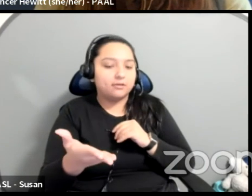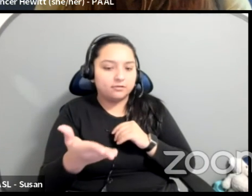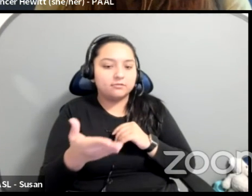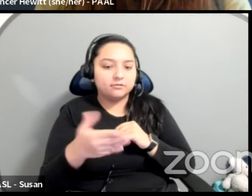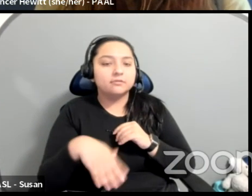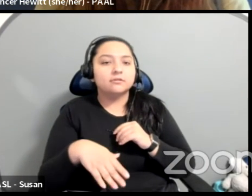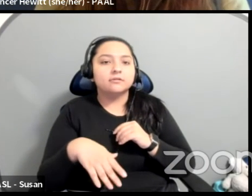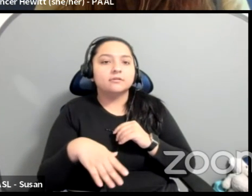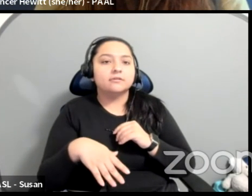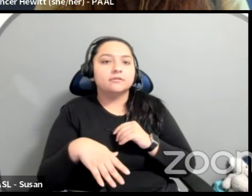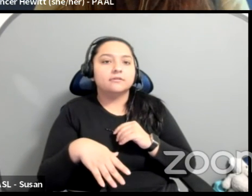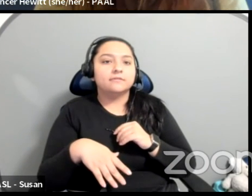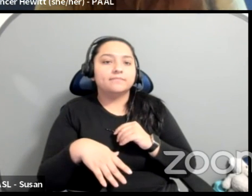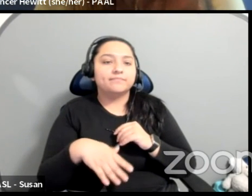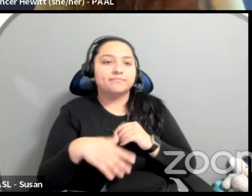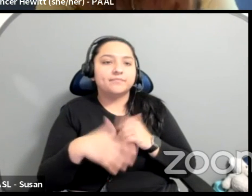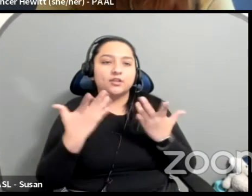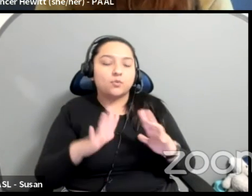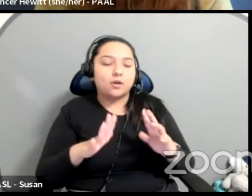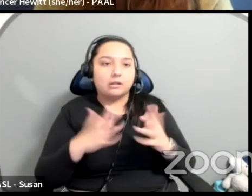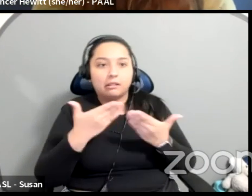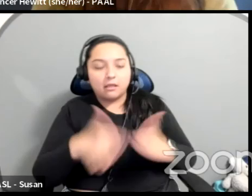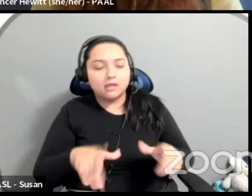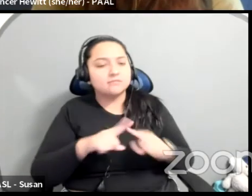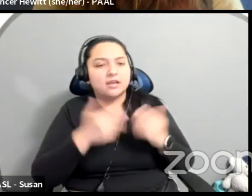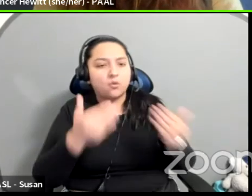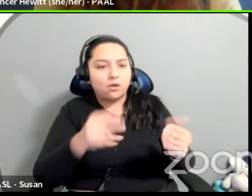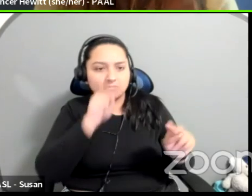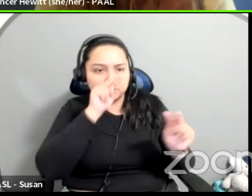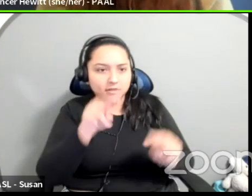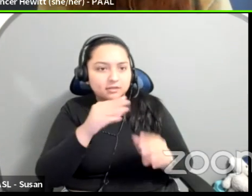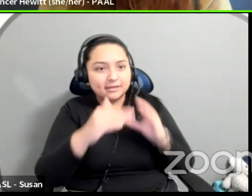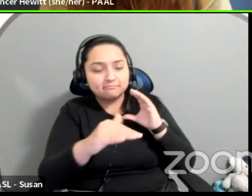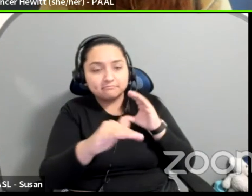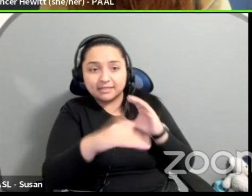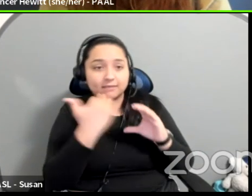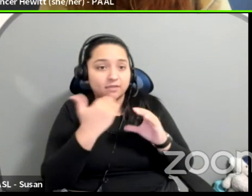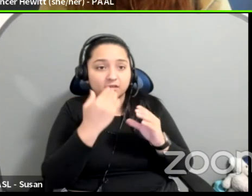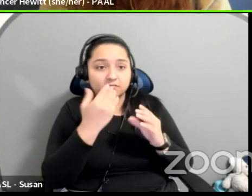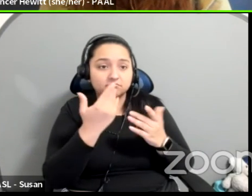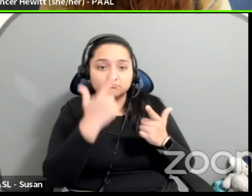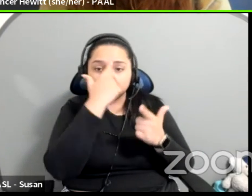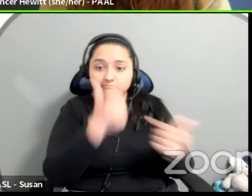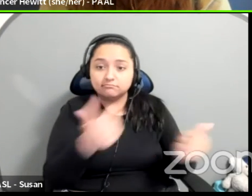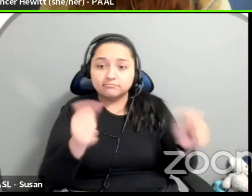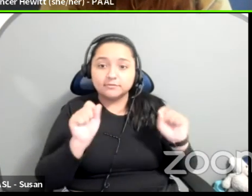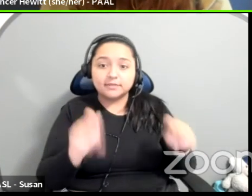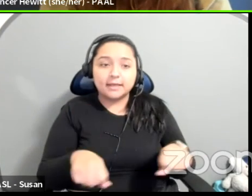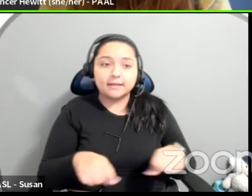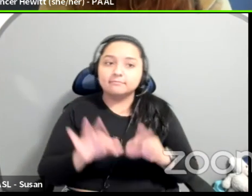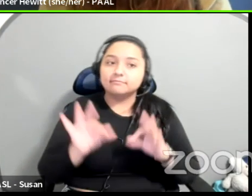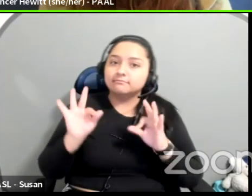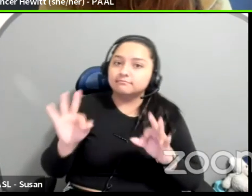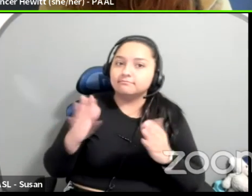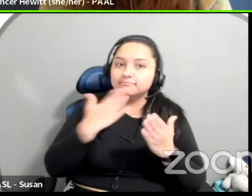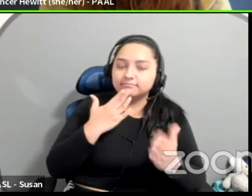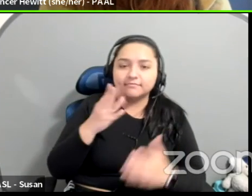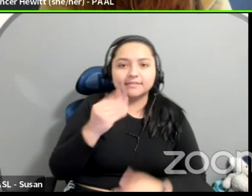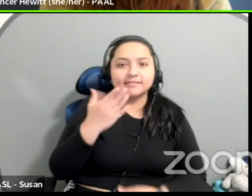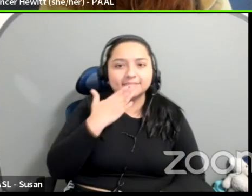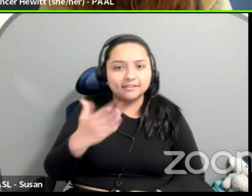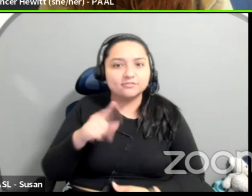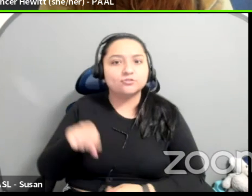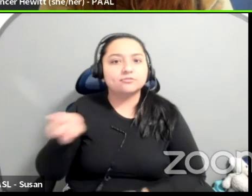uh, just so it's not lost and feel free to reach out. Thank you so much. And I just want to say thank you to Roberta for making yourself so